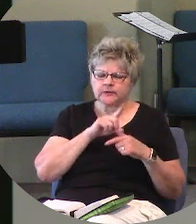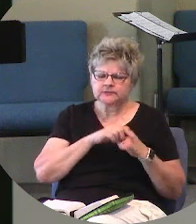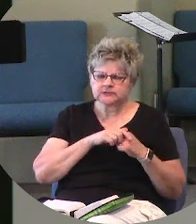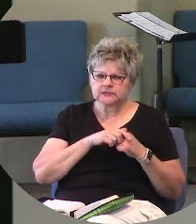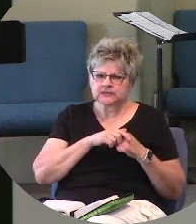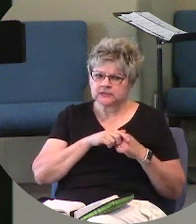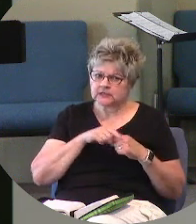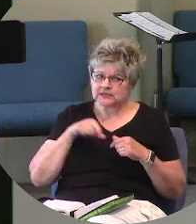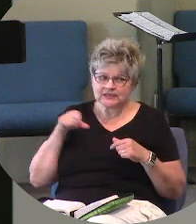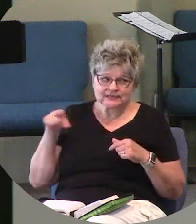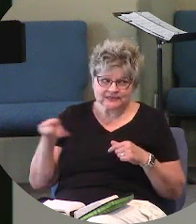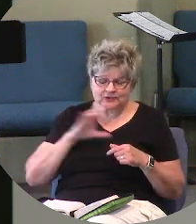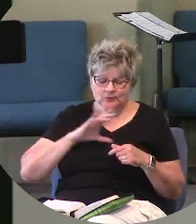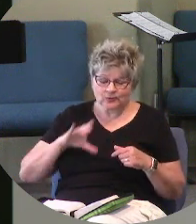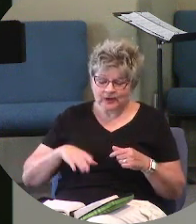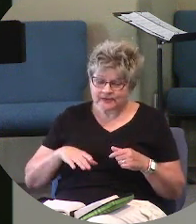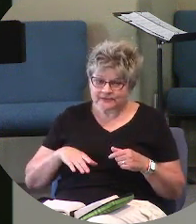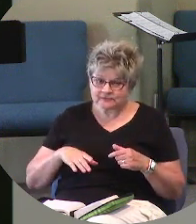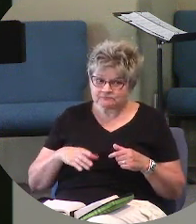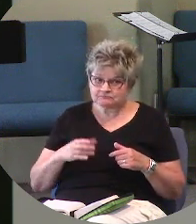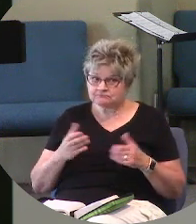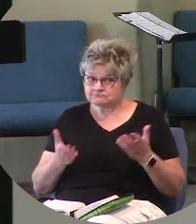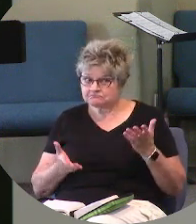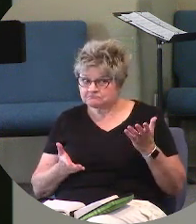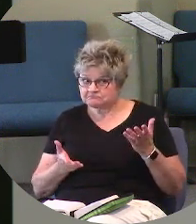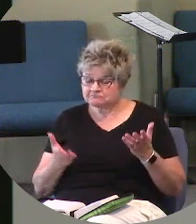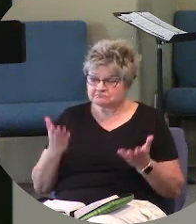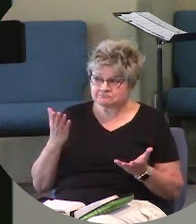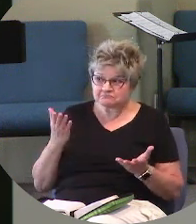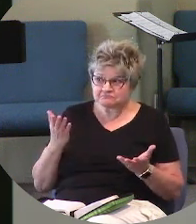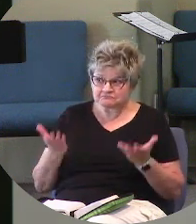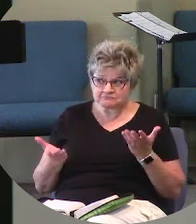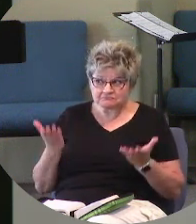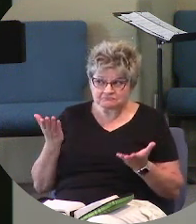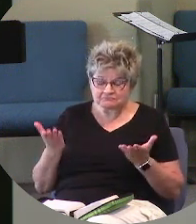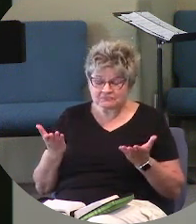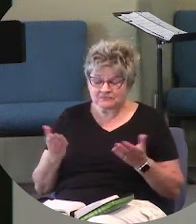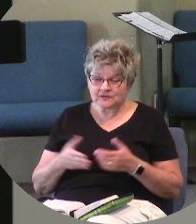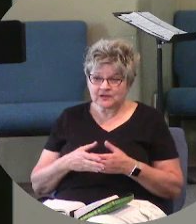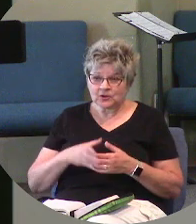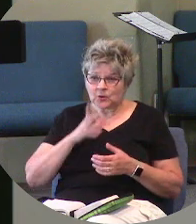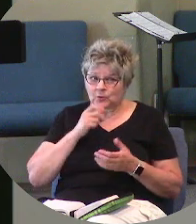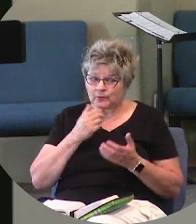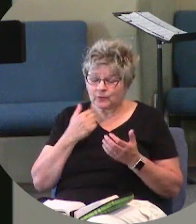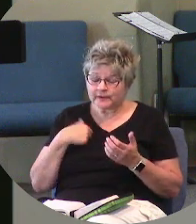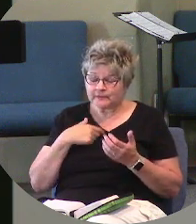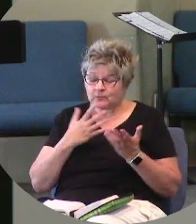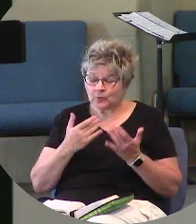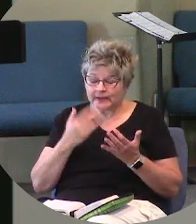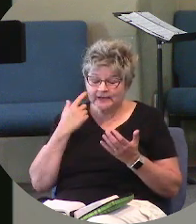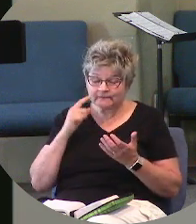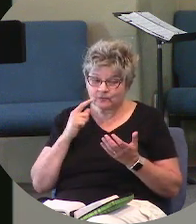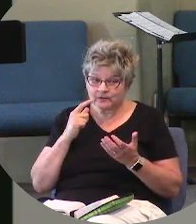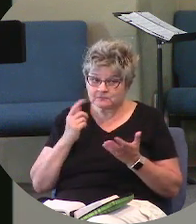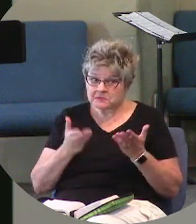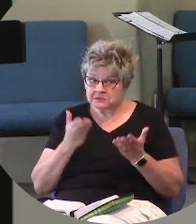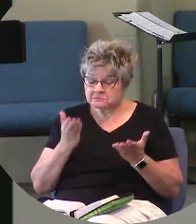this is not the Christ, is it? This isn't who we've been waiting for, is it?